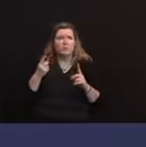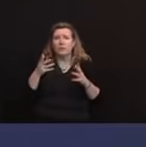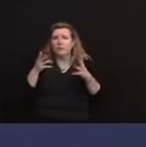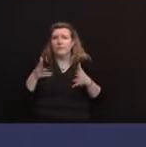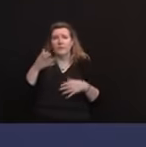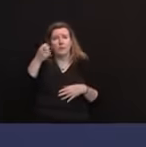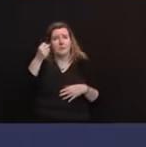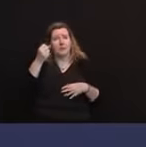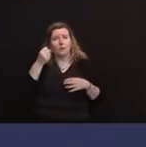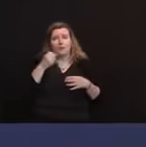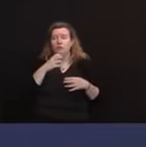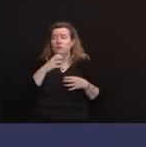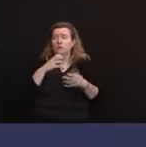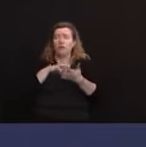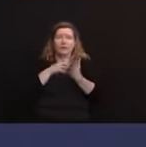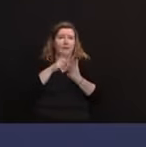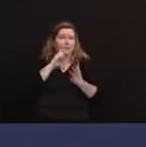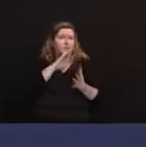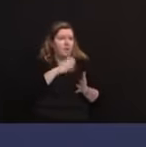What's your concern is that?